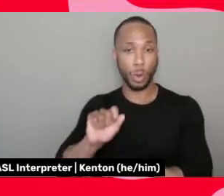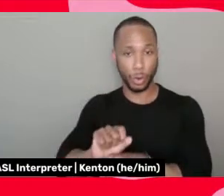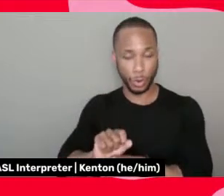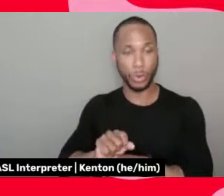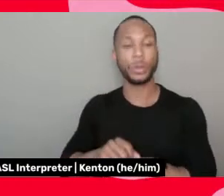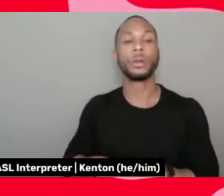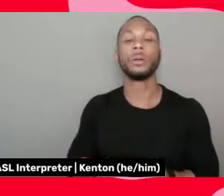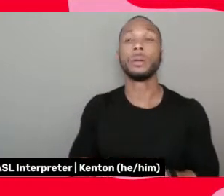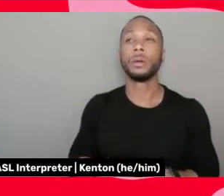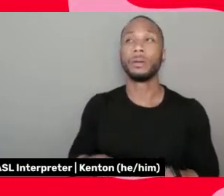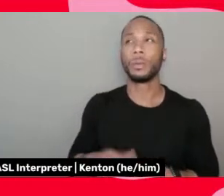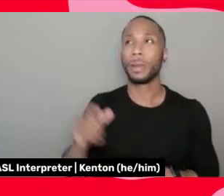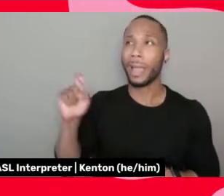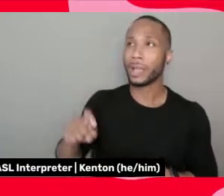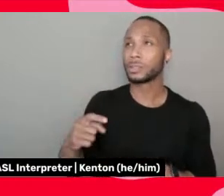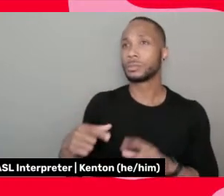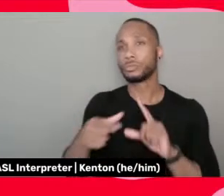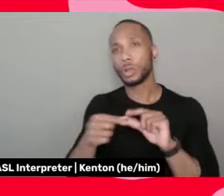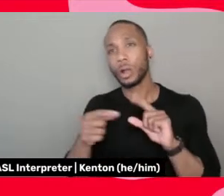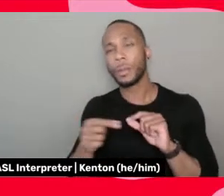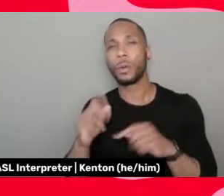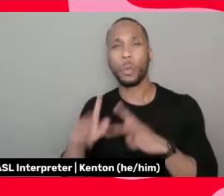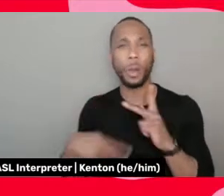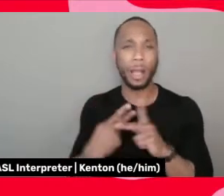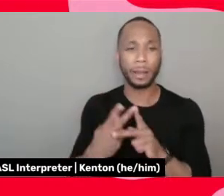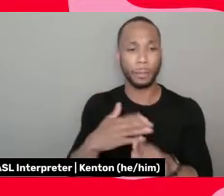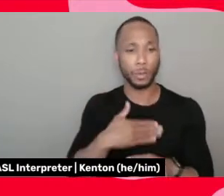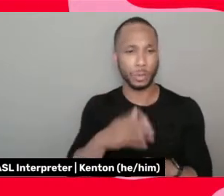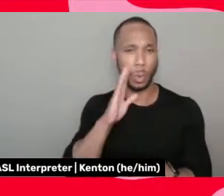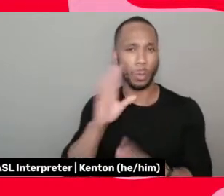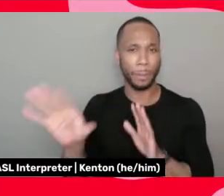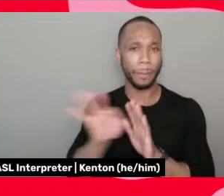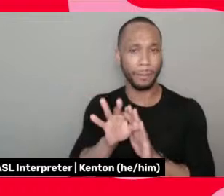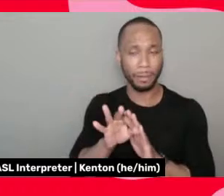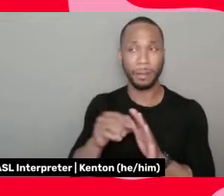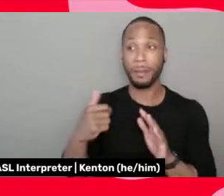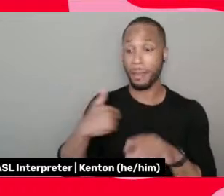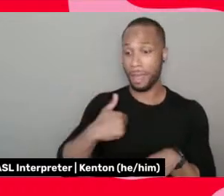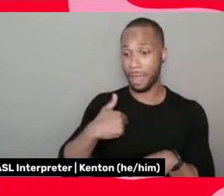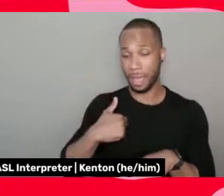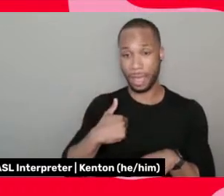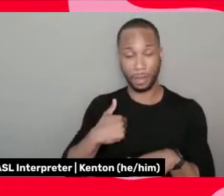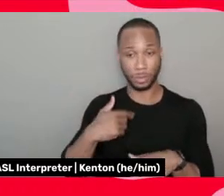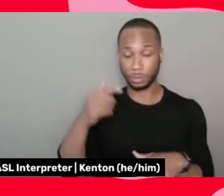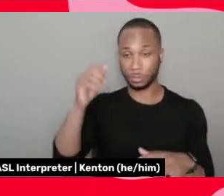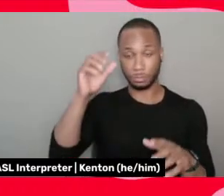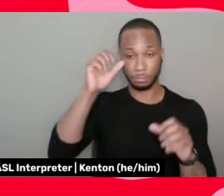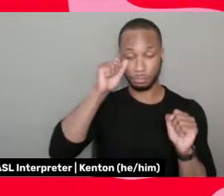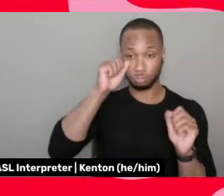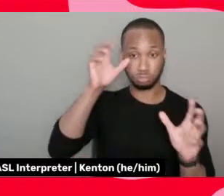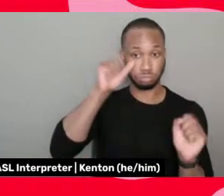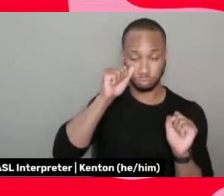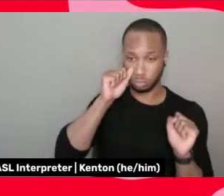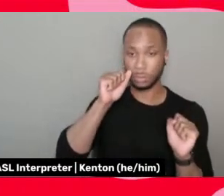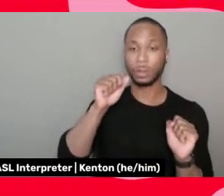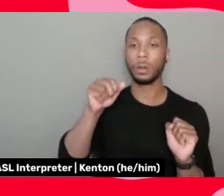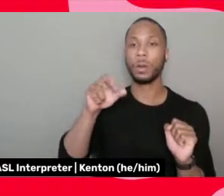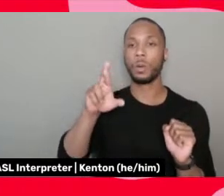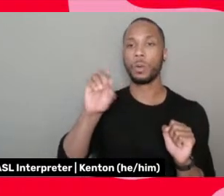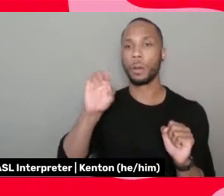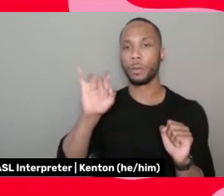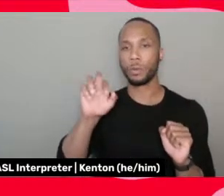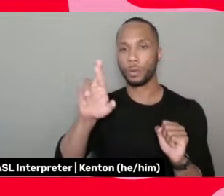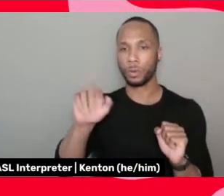that we had to talk about what kind of music we were going to pick and I had been blown away by Robert Shankar,